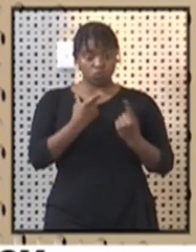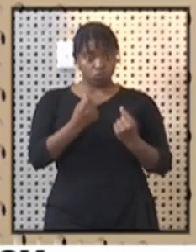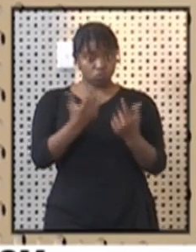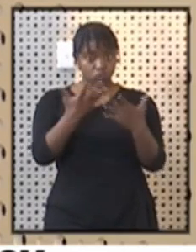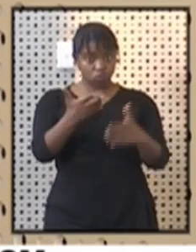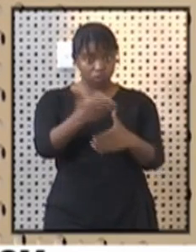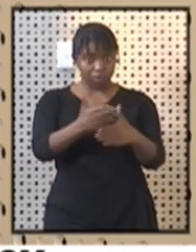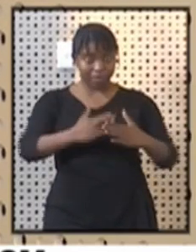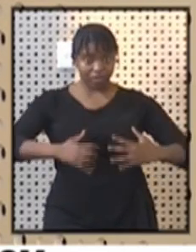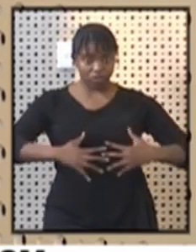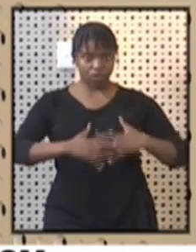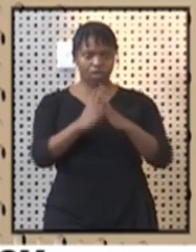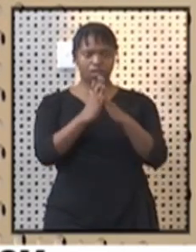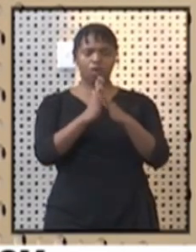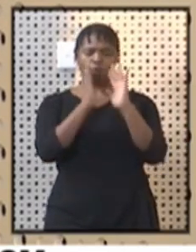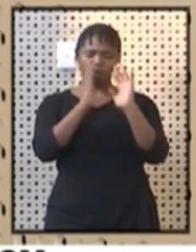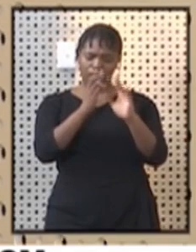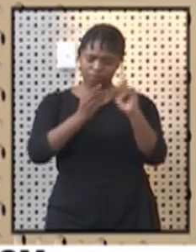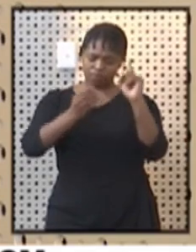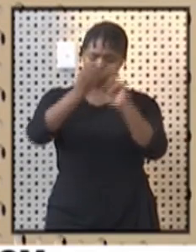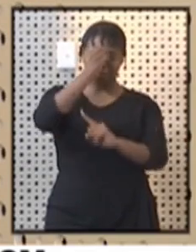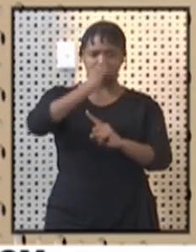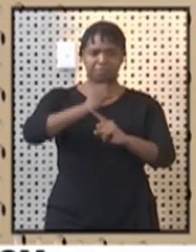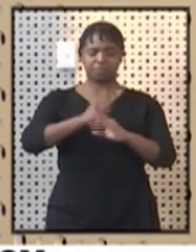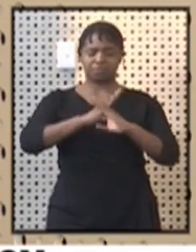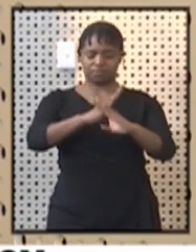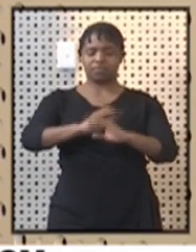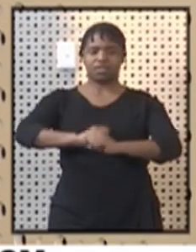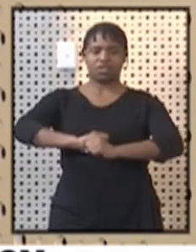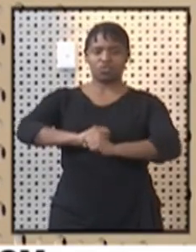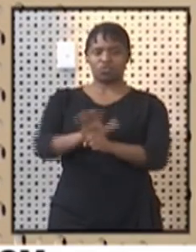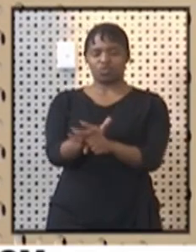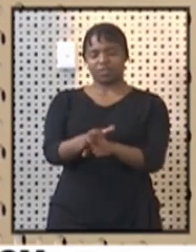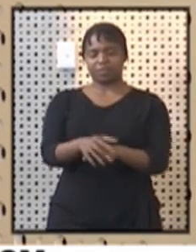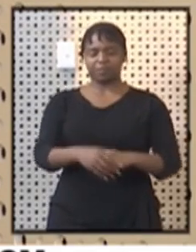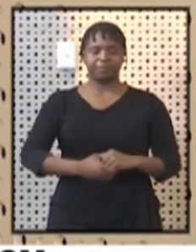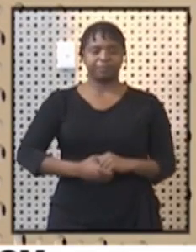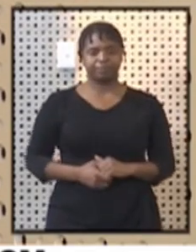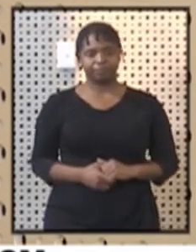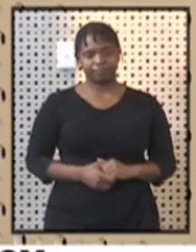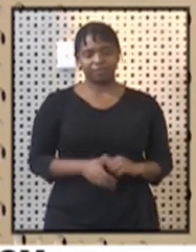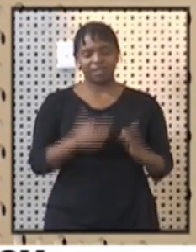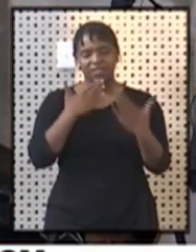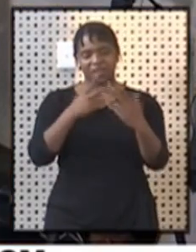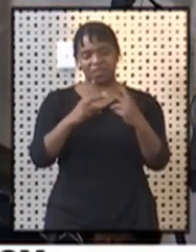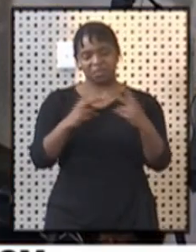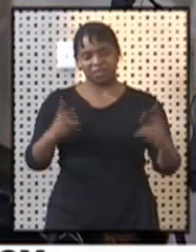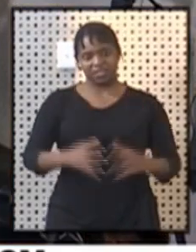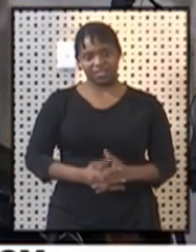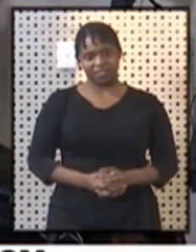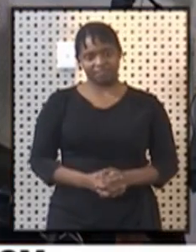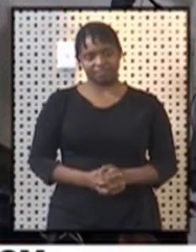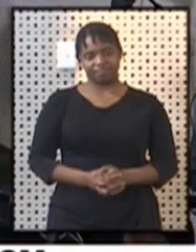together, we will fight and we will win the battle against COVID-19. Thank you very much.